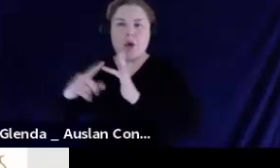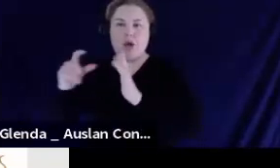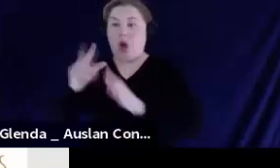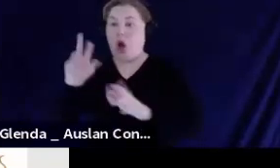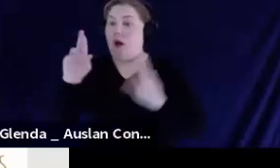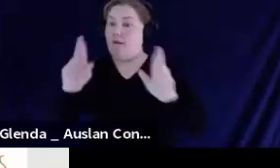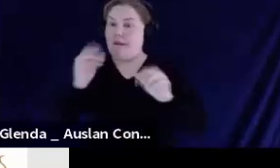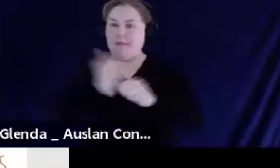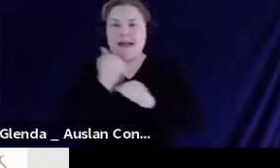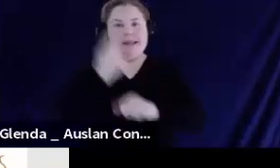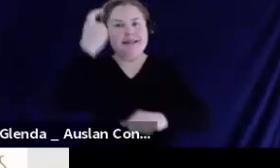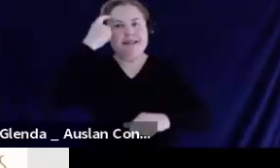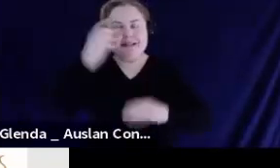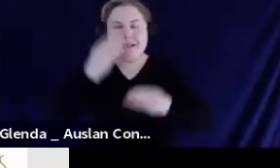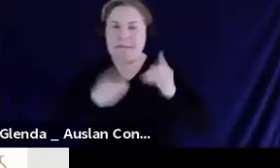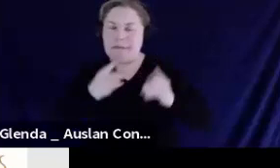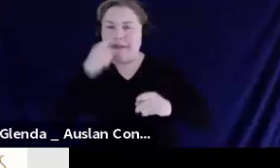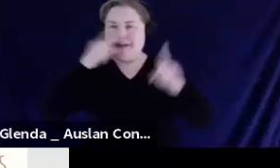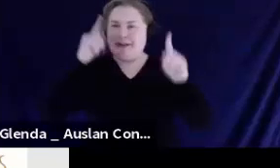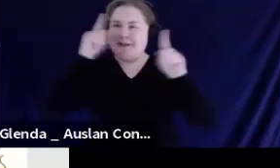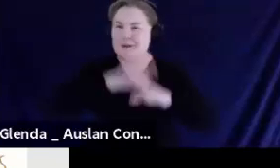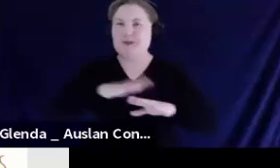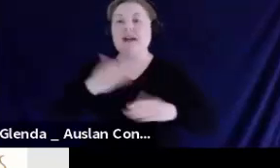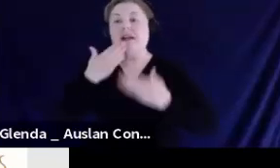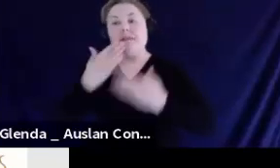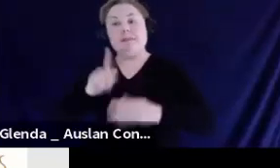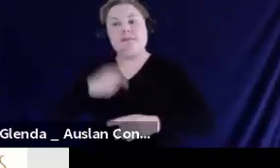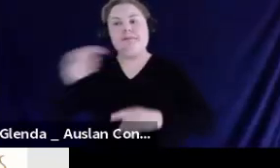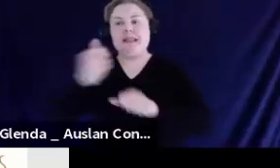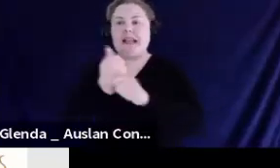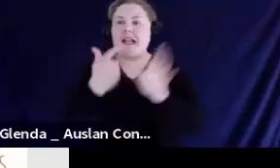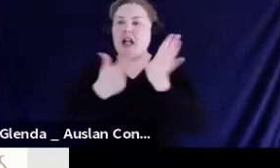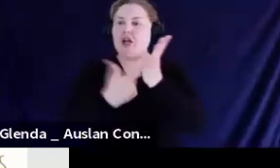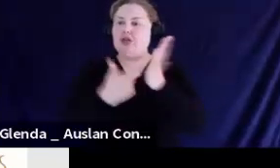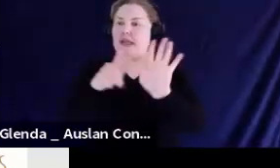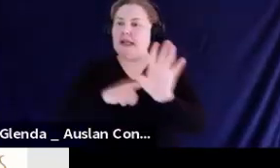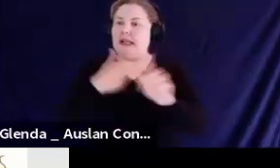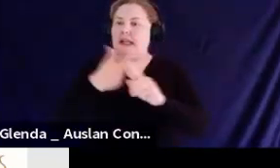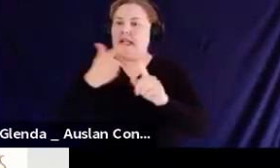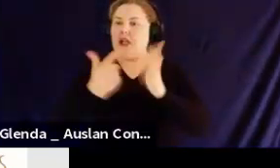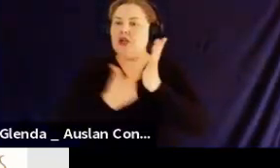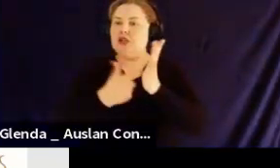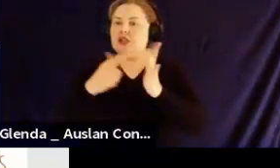right. Over to you, Gary. Thank you all for joining us and thank you for the great presenters.